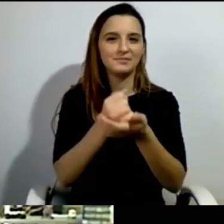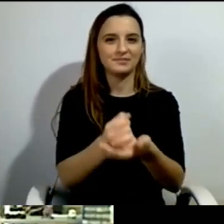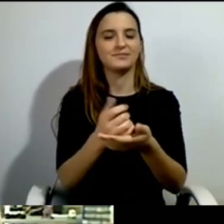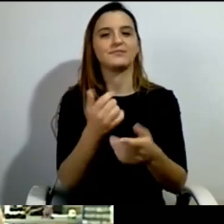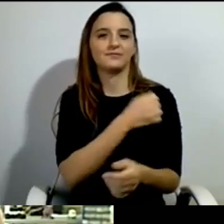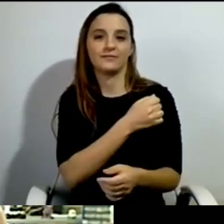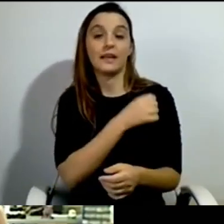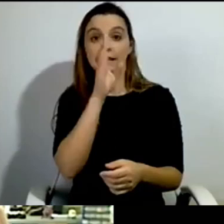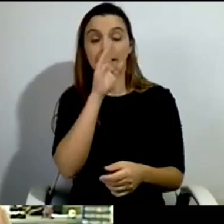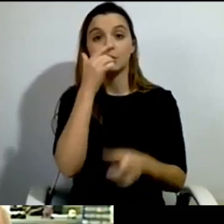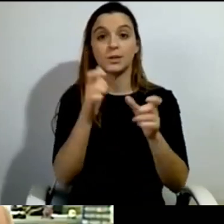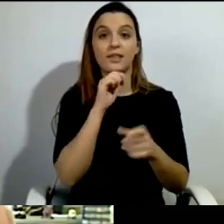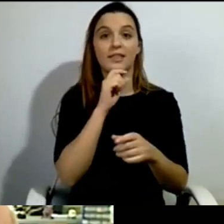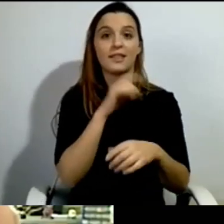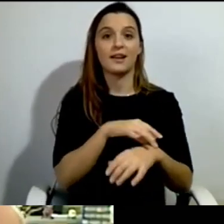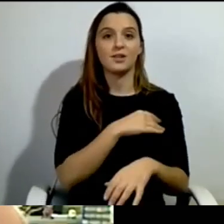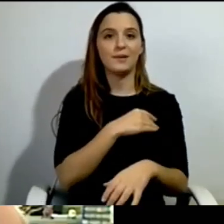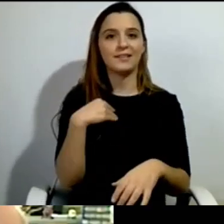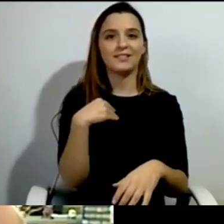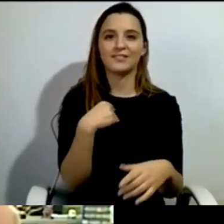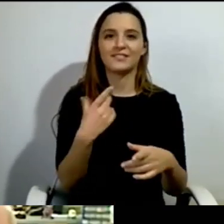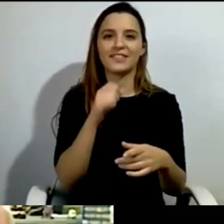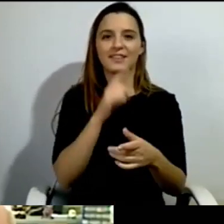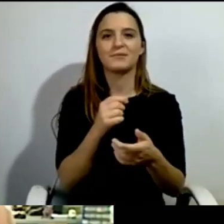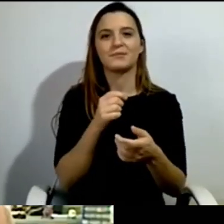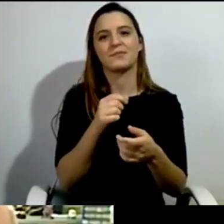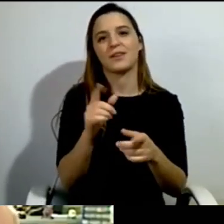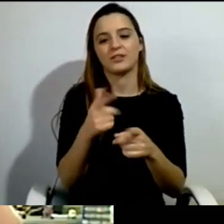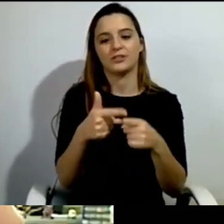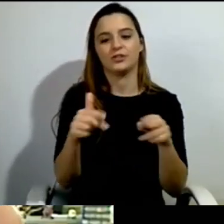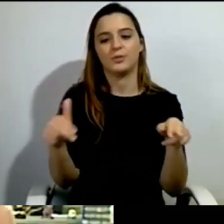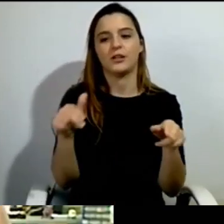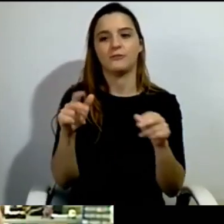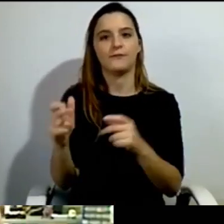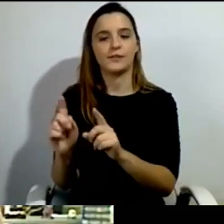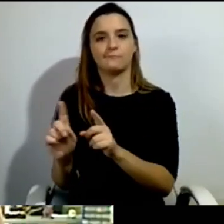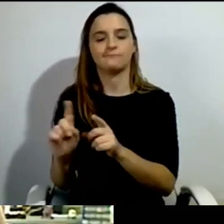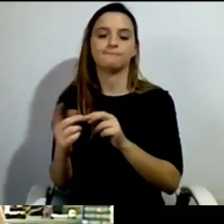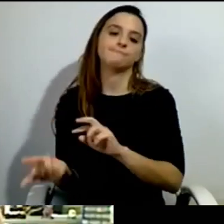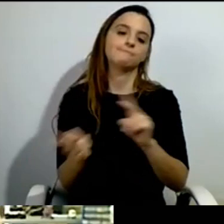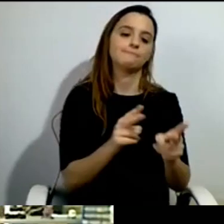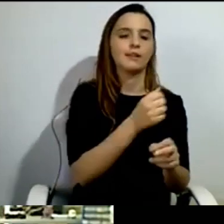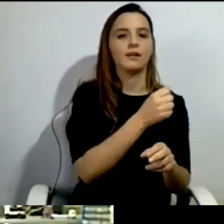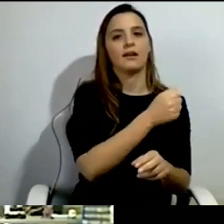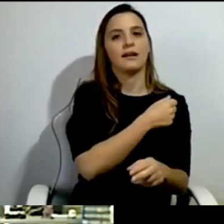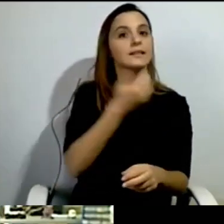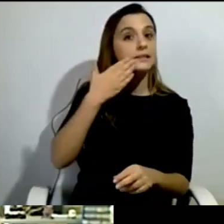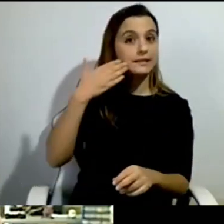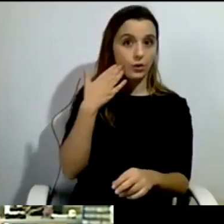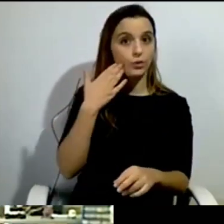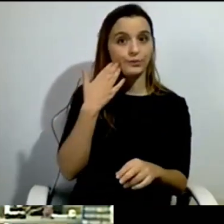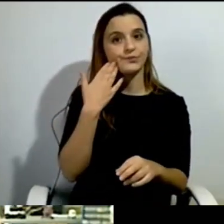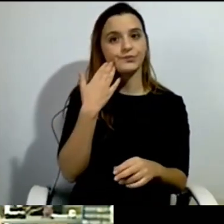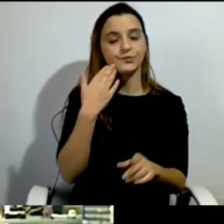they get home from hospital, they could be sent home earlier, and thus you could save the expensive